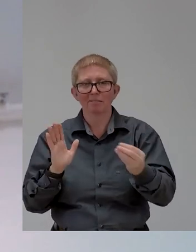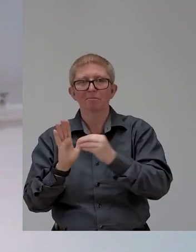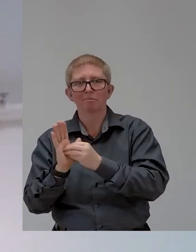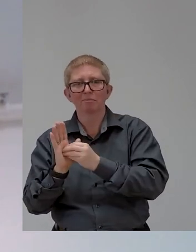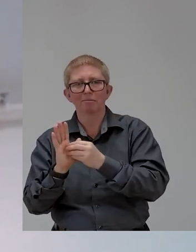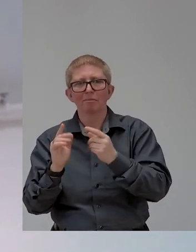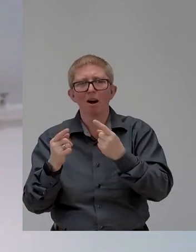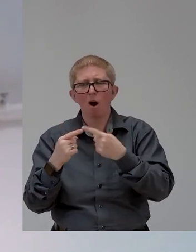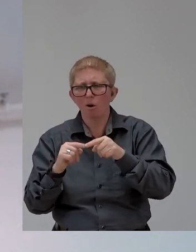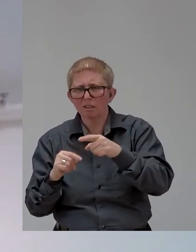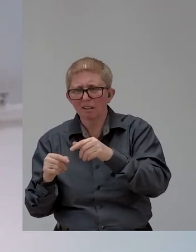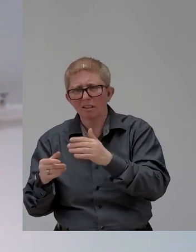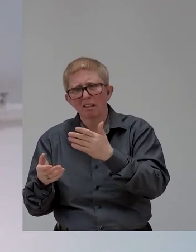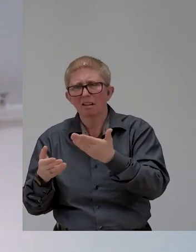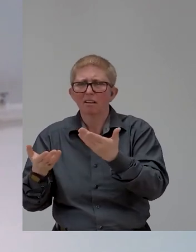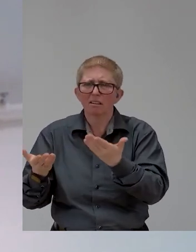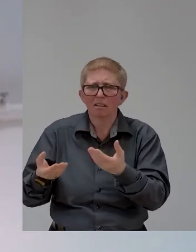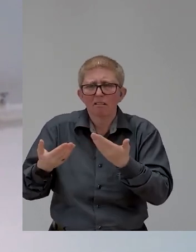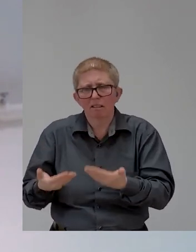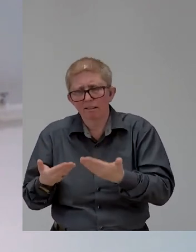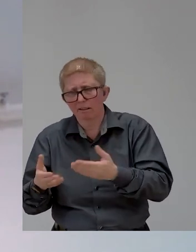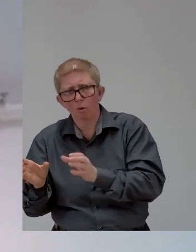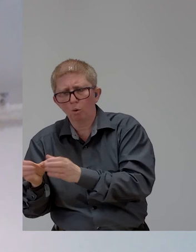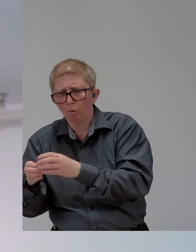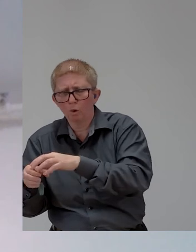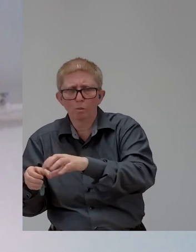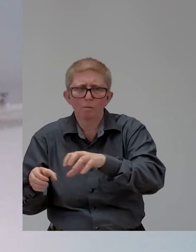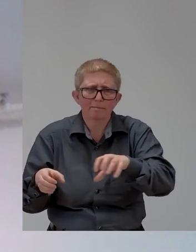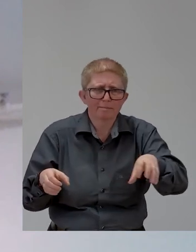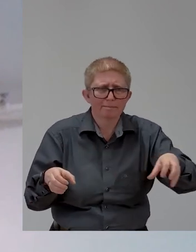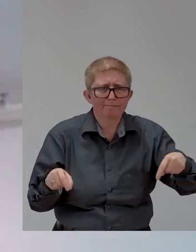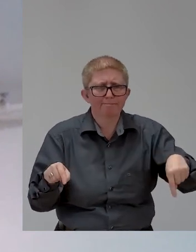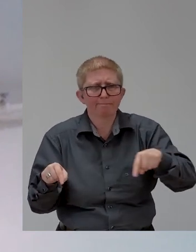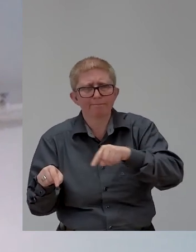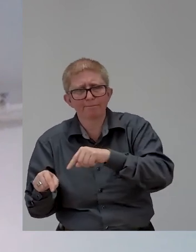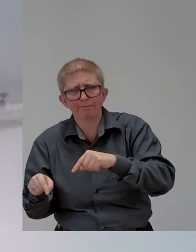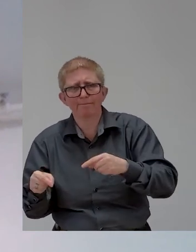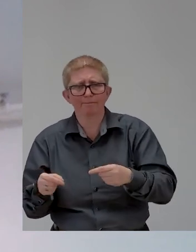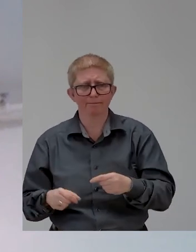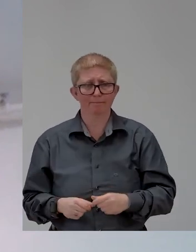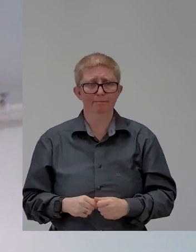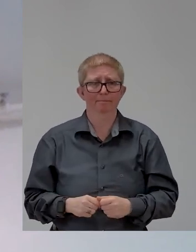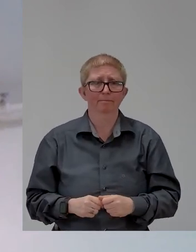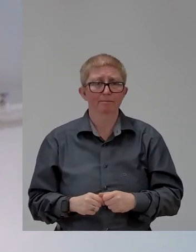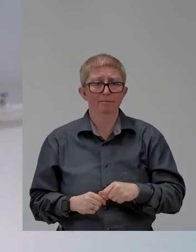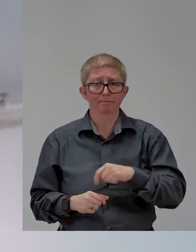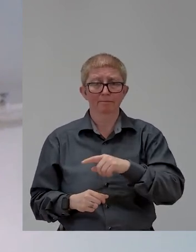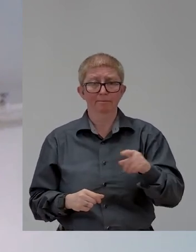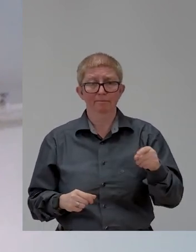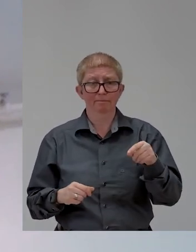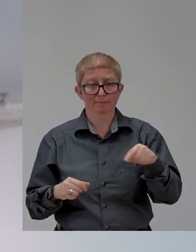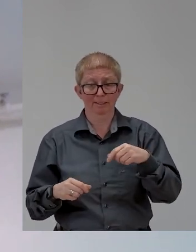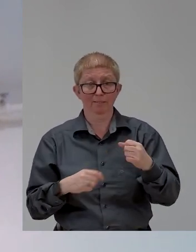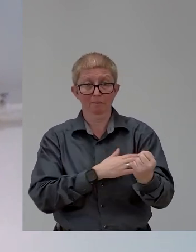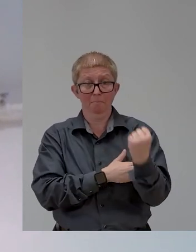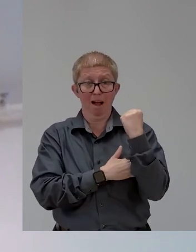that comprises at least 15% of the global population. But the power and the ability of multinational